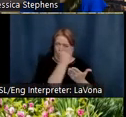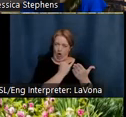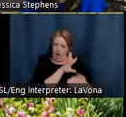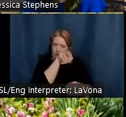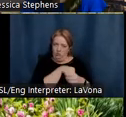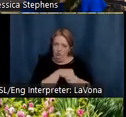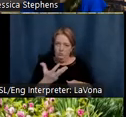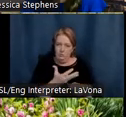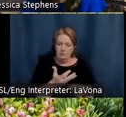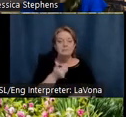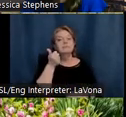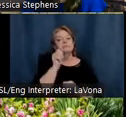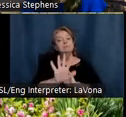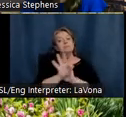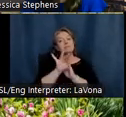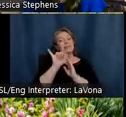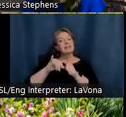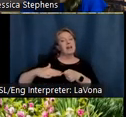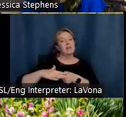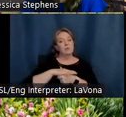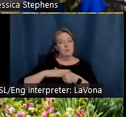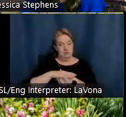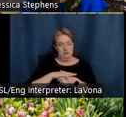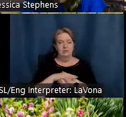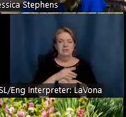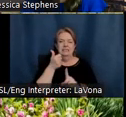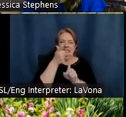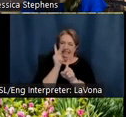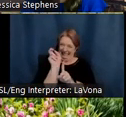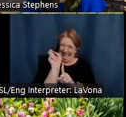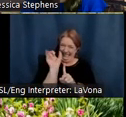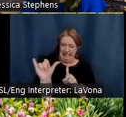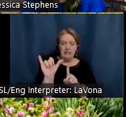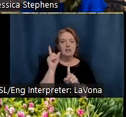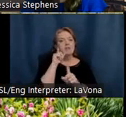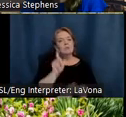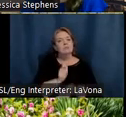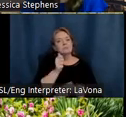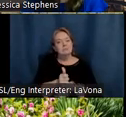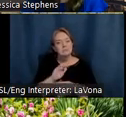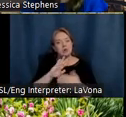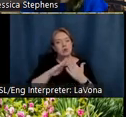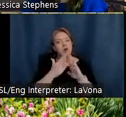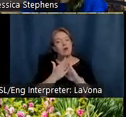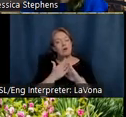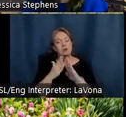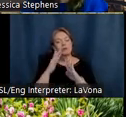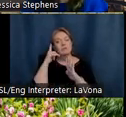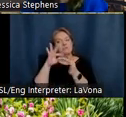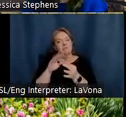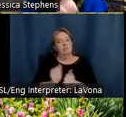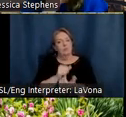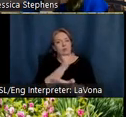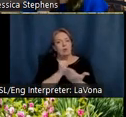this locale, he was instrumental in establishing an art community that was distinct from